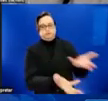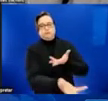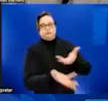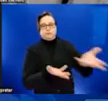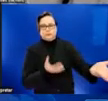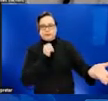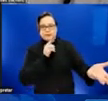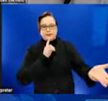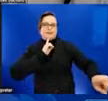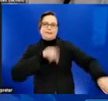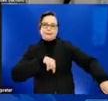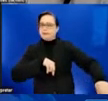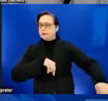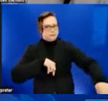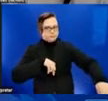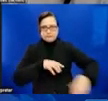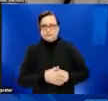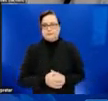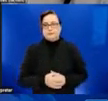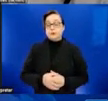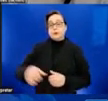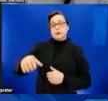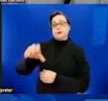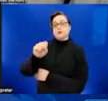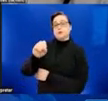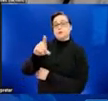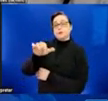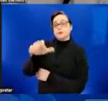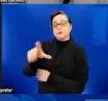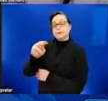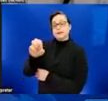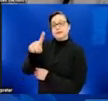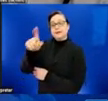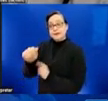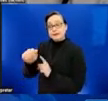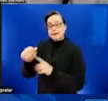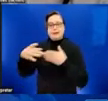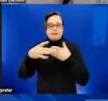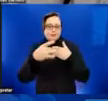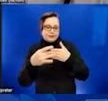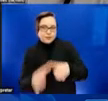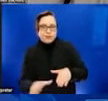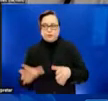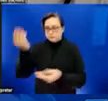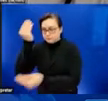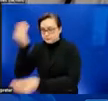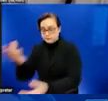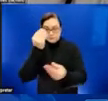via organization, social media influencers, and leaders in the communities affected by monkeypox.